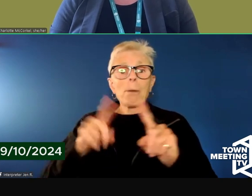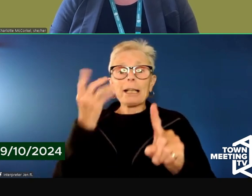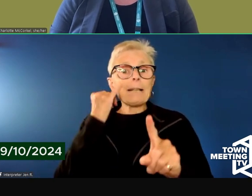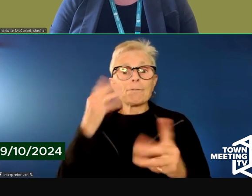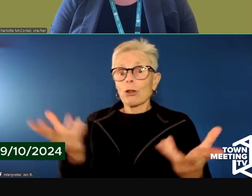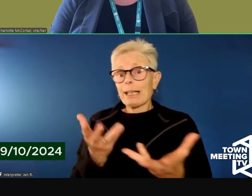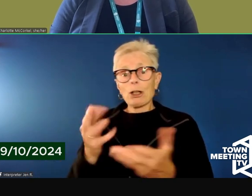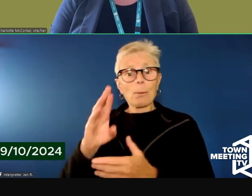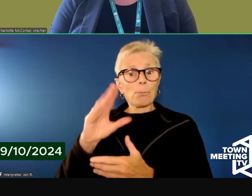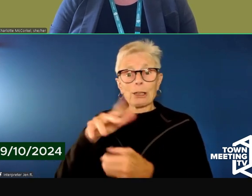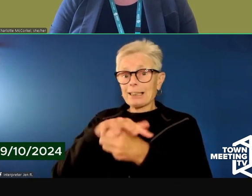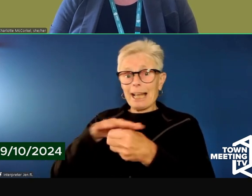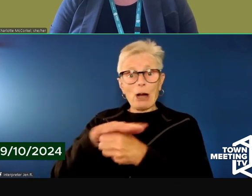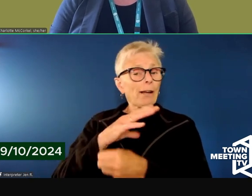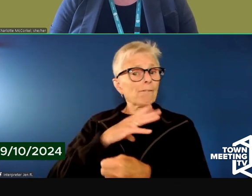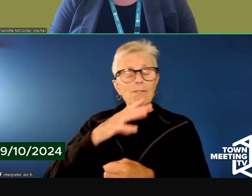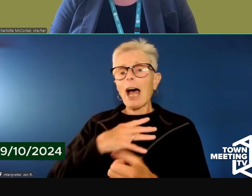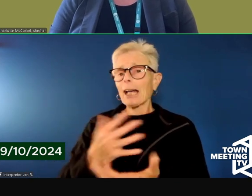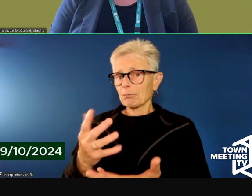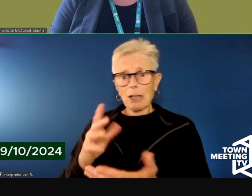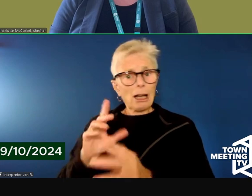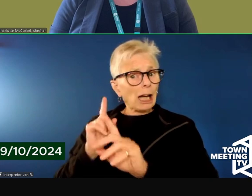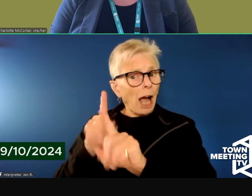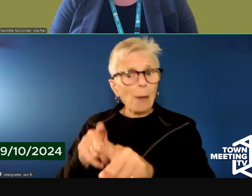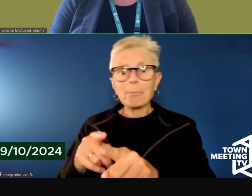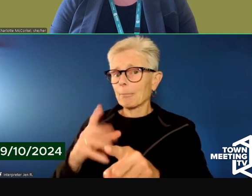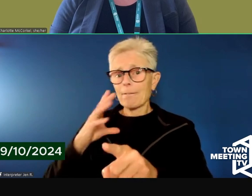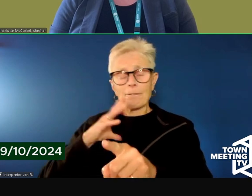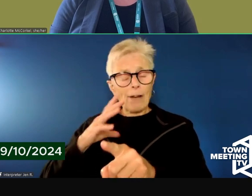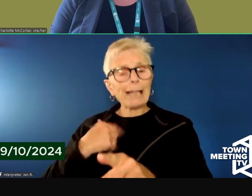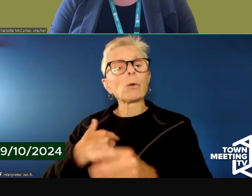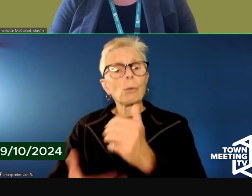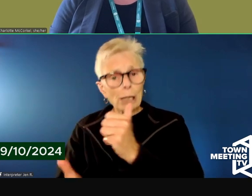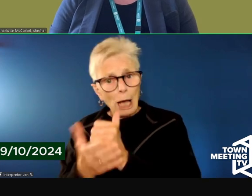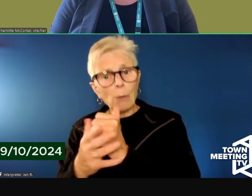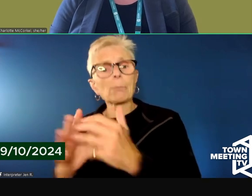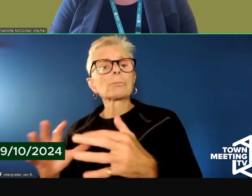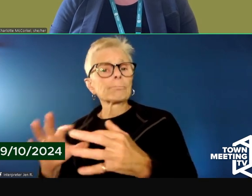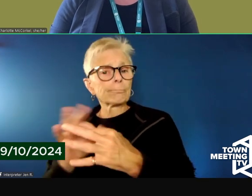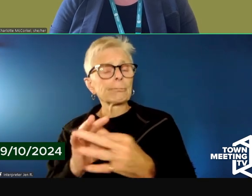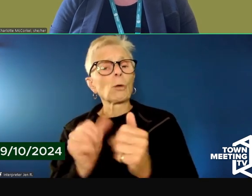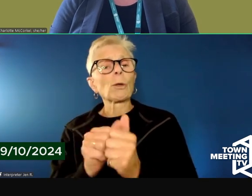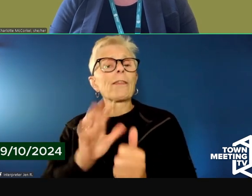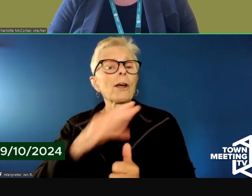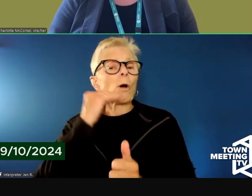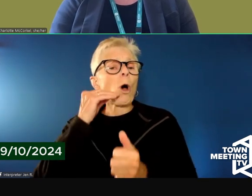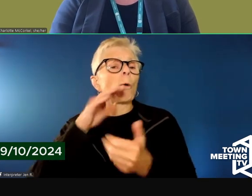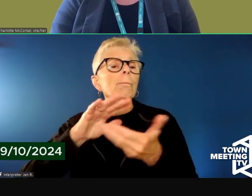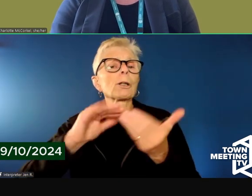come on in. We will provide support and then help make connections to ongoing services or care should they want that.